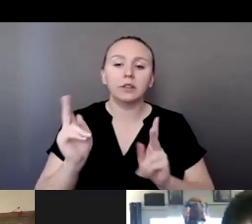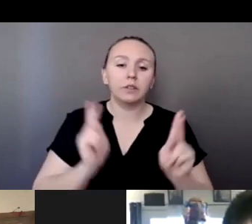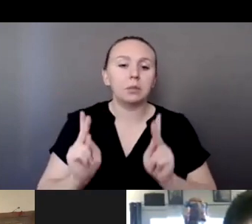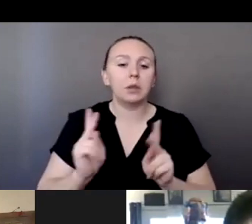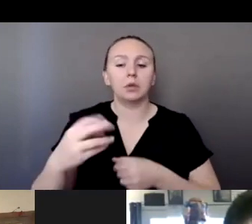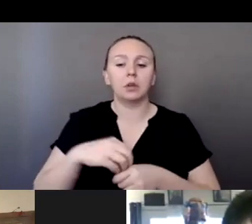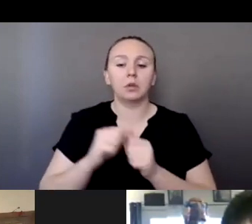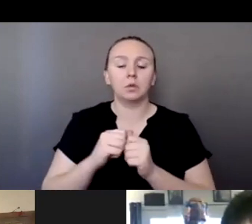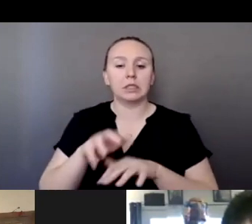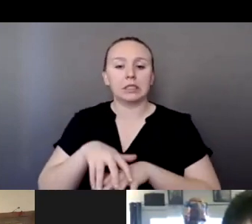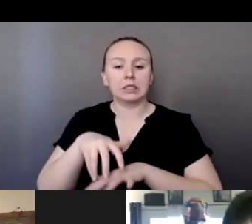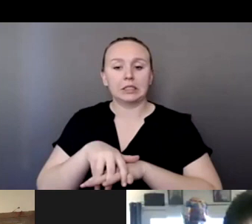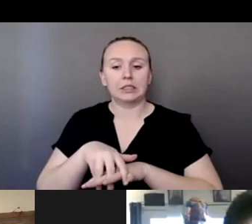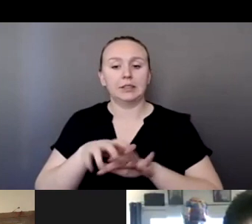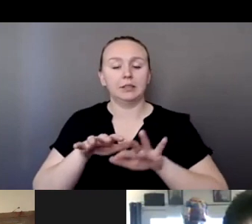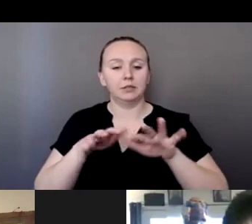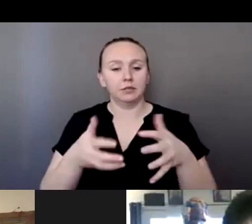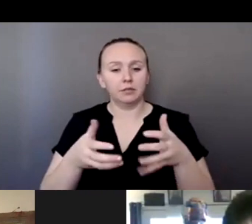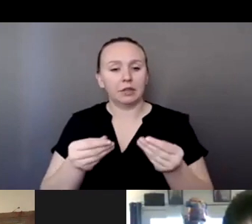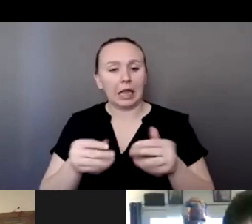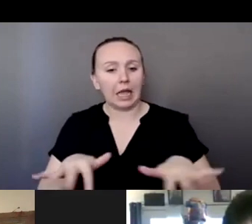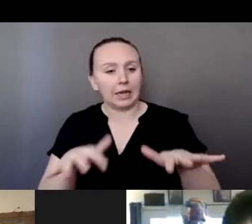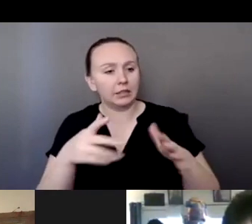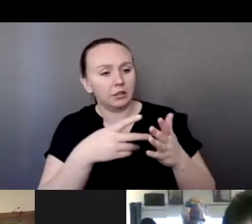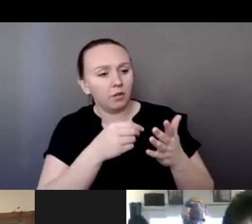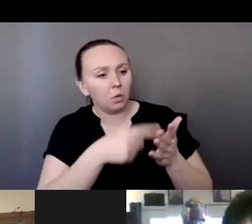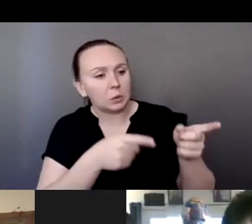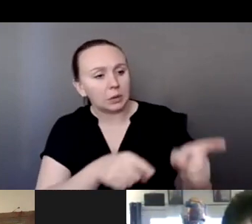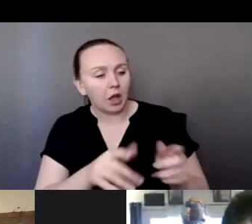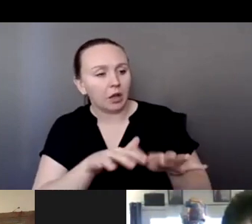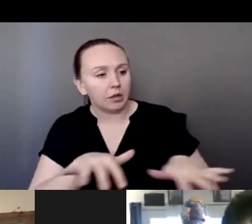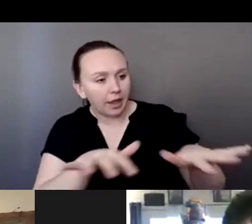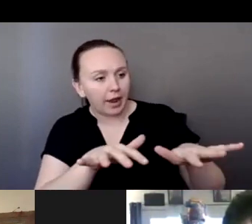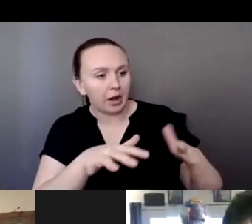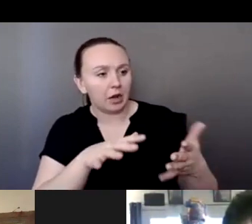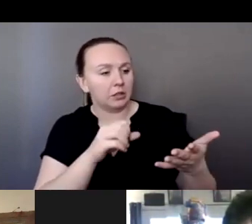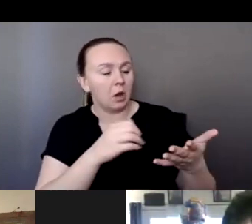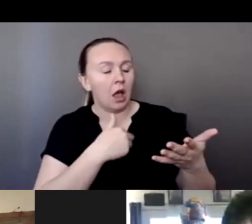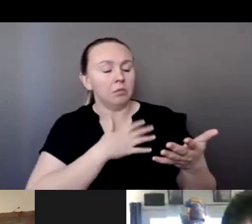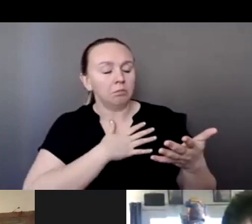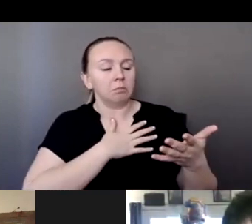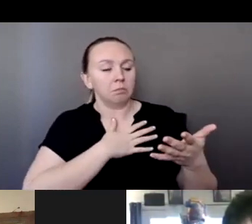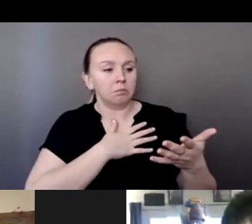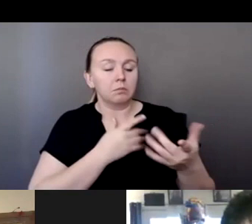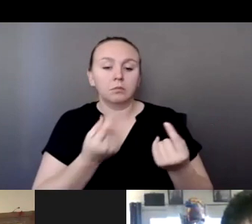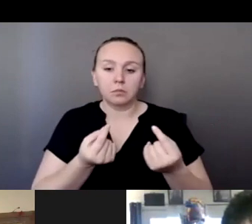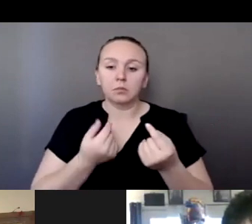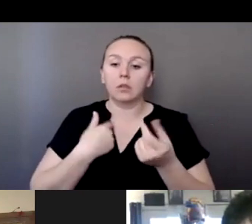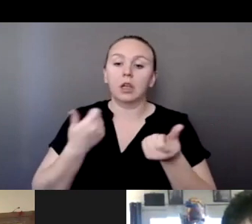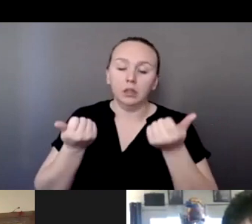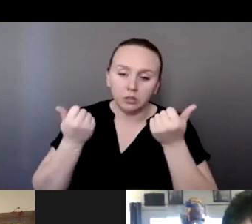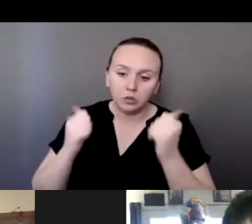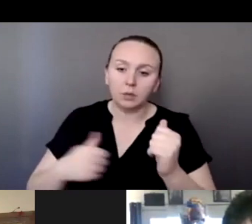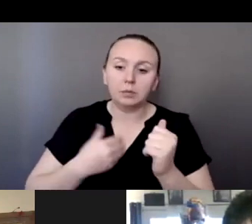country. And so I just, you know, put my all into what I do, try my best to get